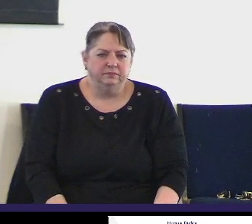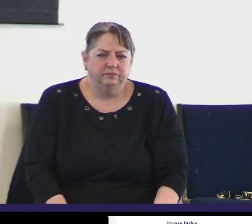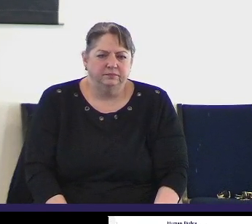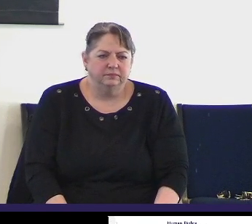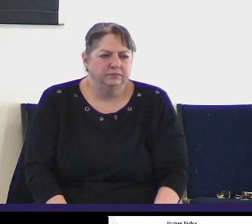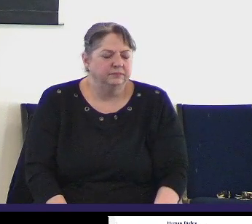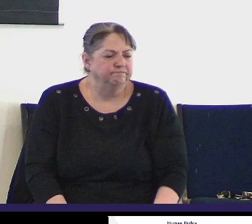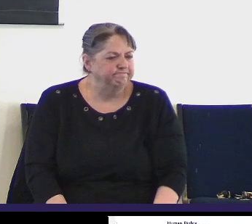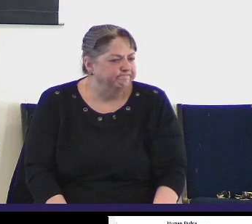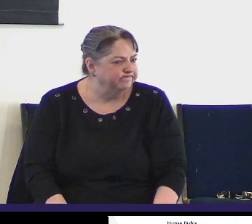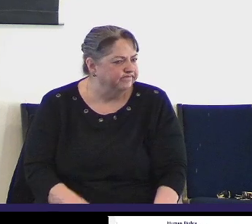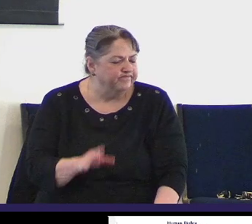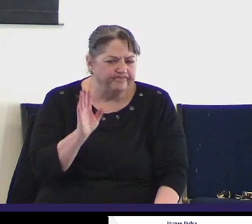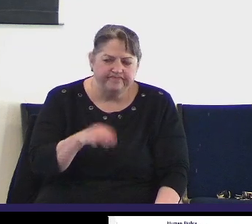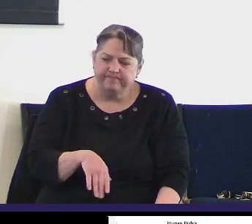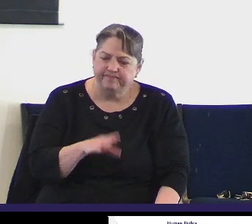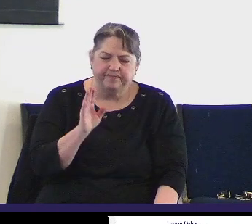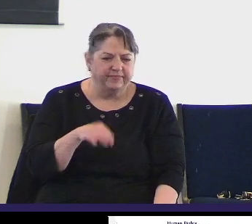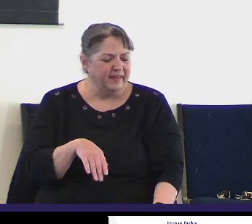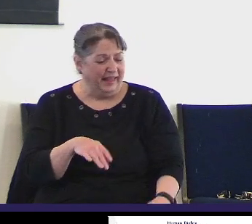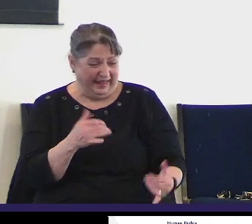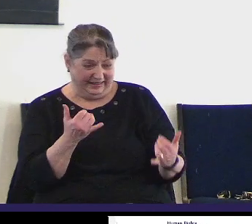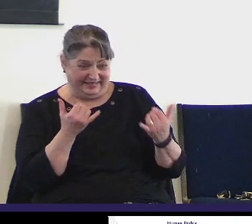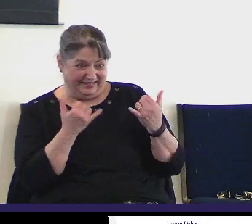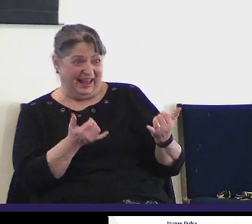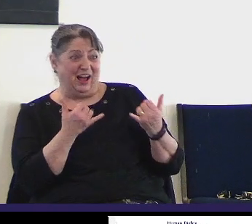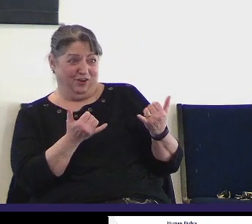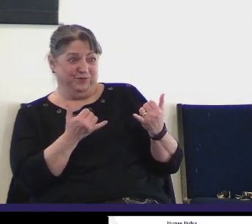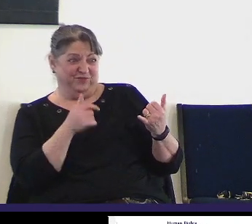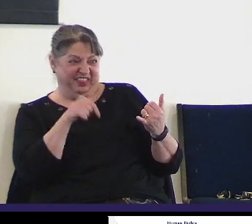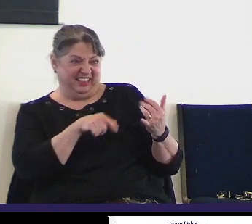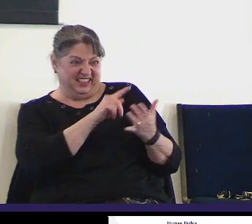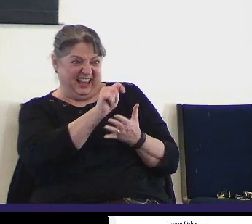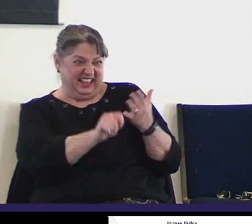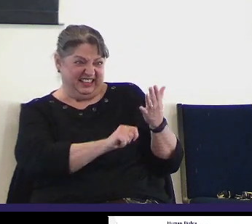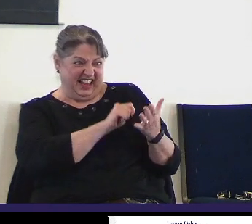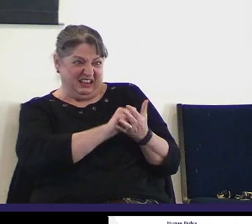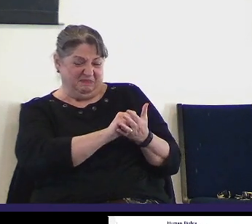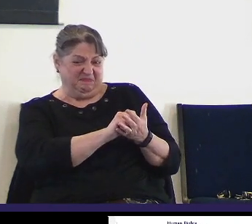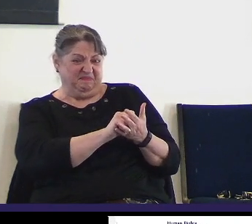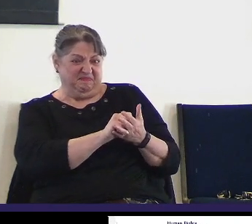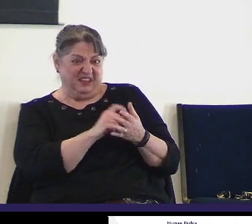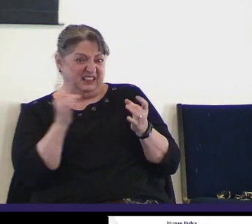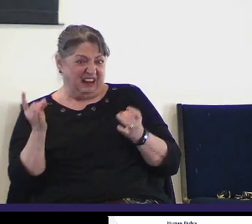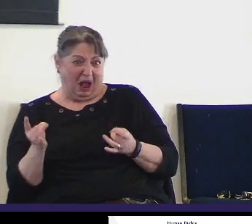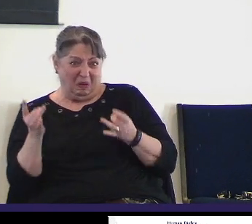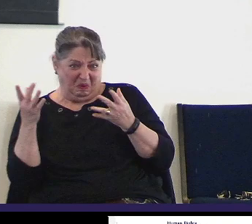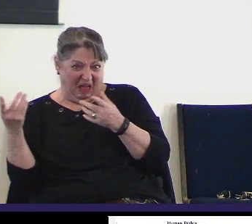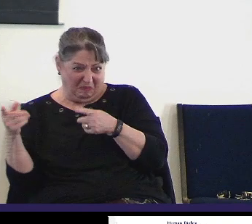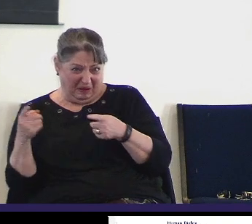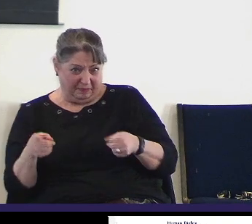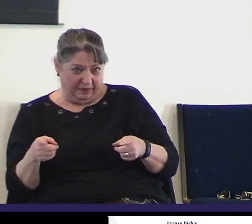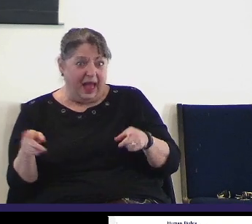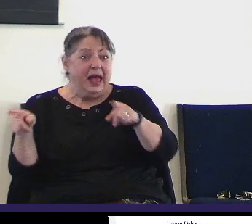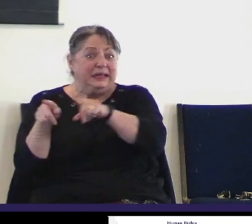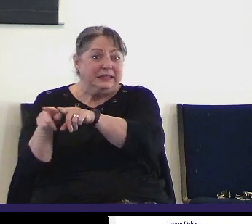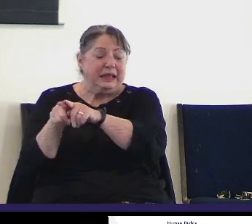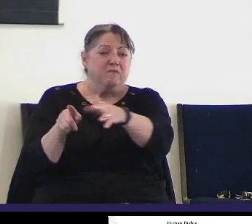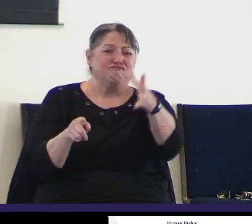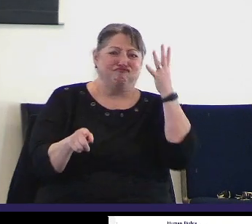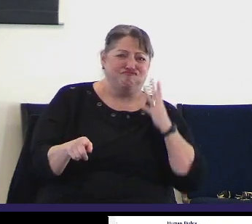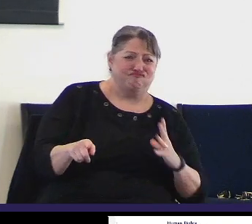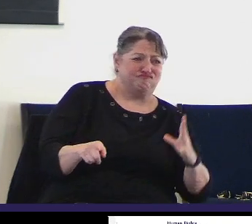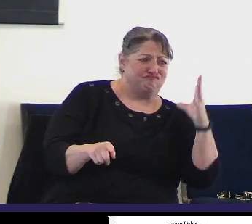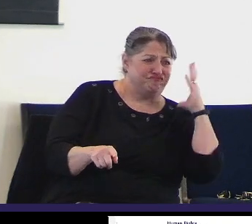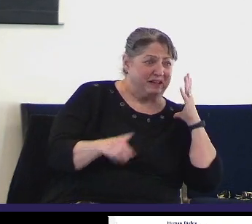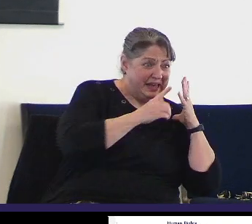So much like today, right? Much like in our day today, in the day and time of David, there was a lot going on. There